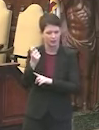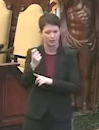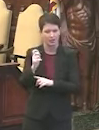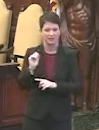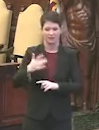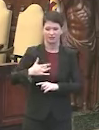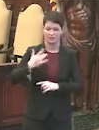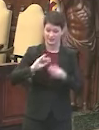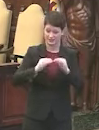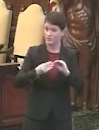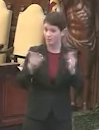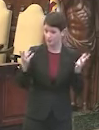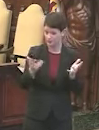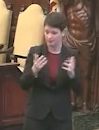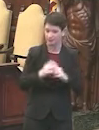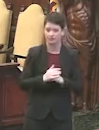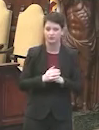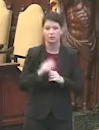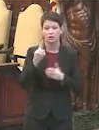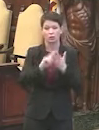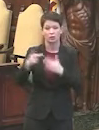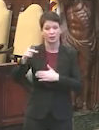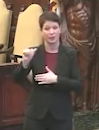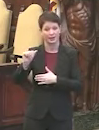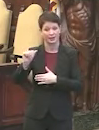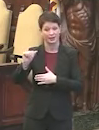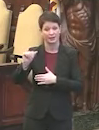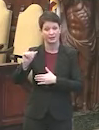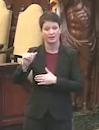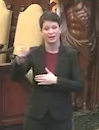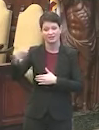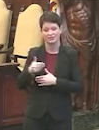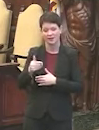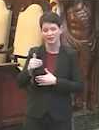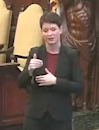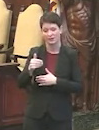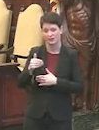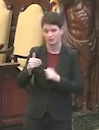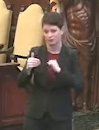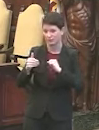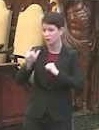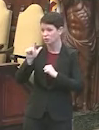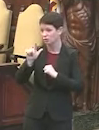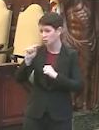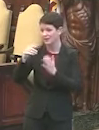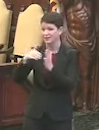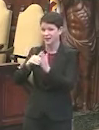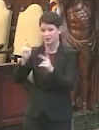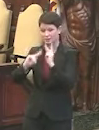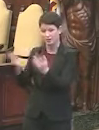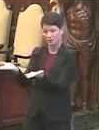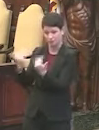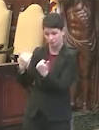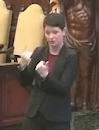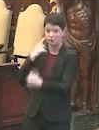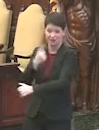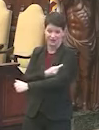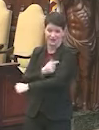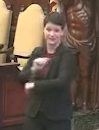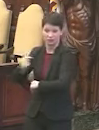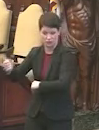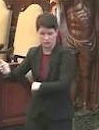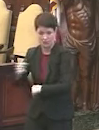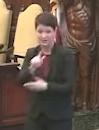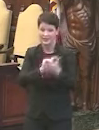some sense of the numbers here, the University of Pennsylvania system has invited 28,000 people in for vaccination.